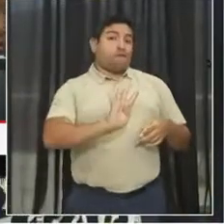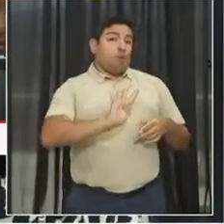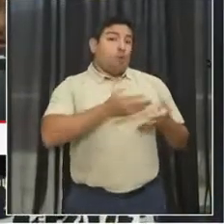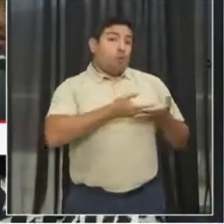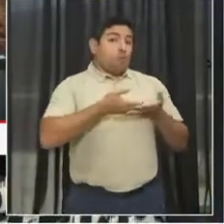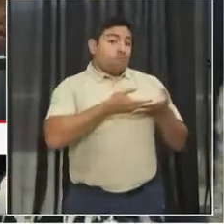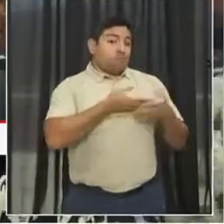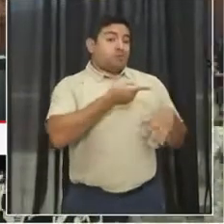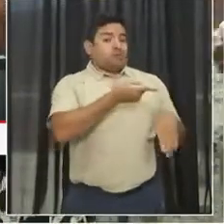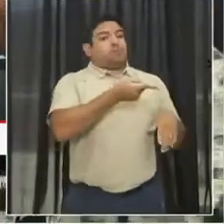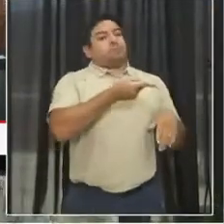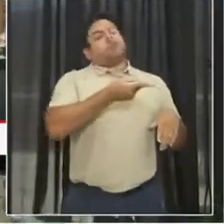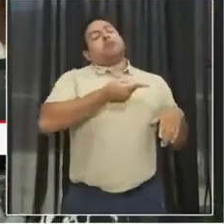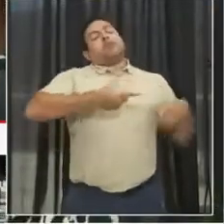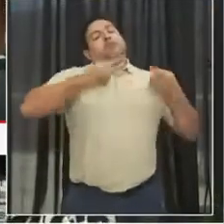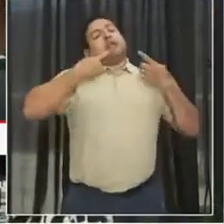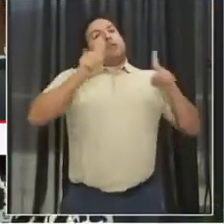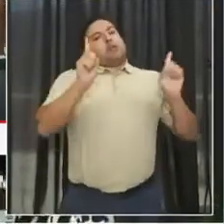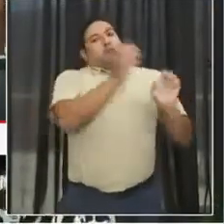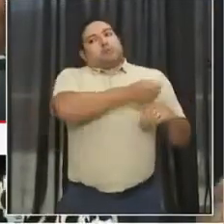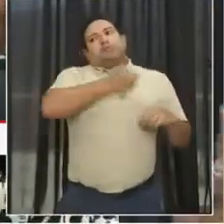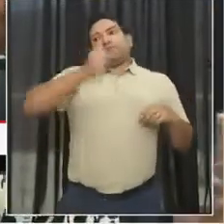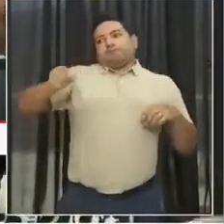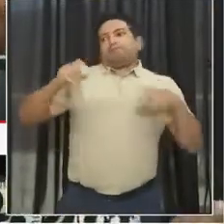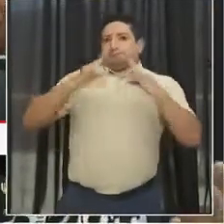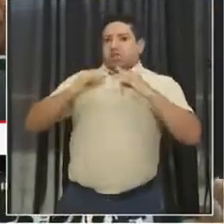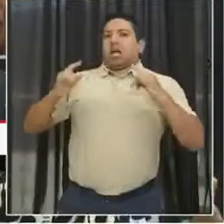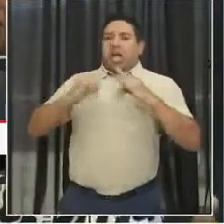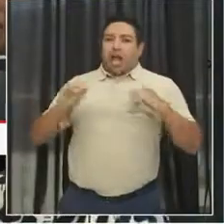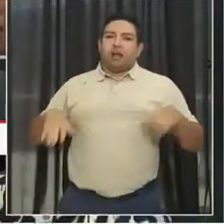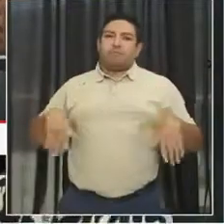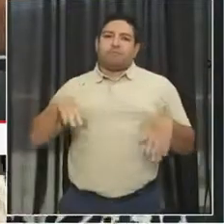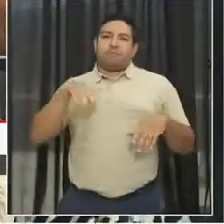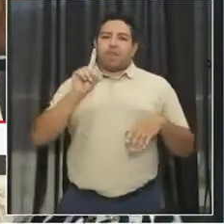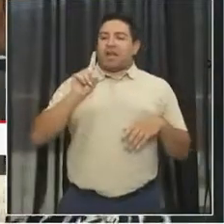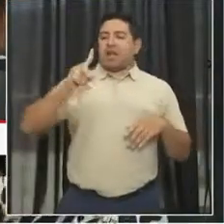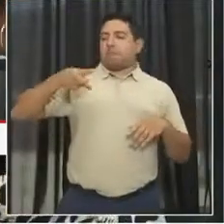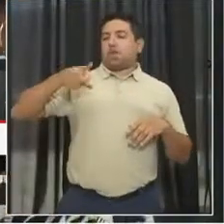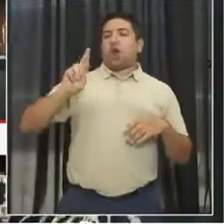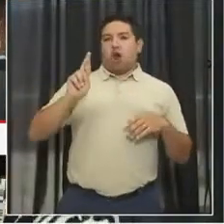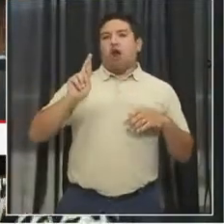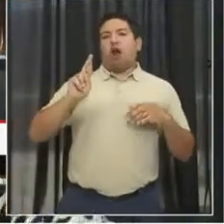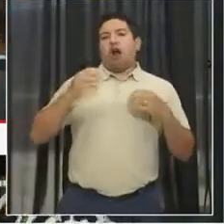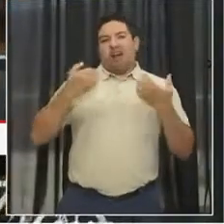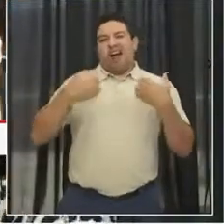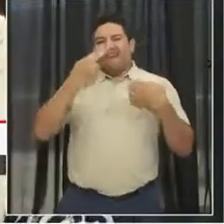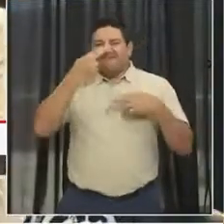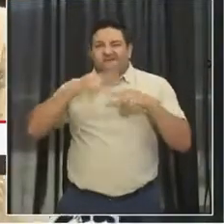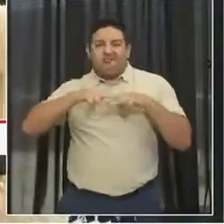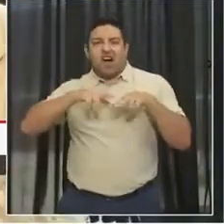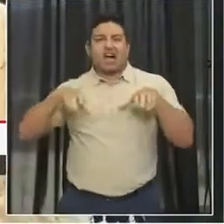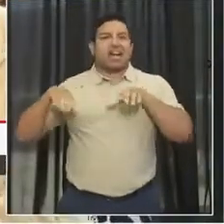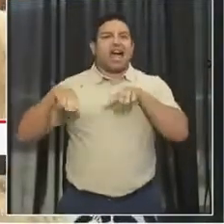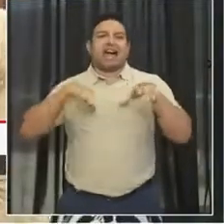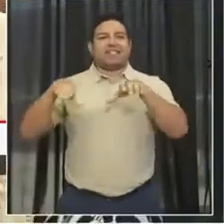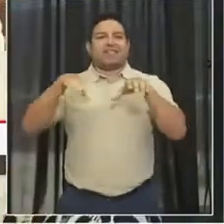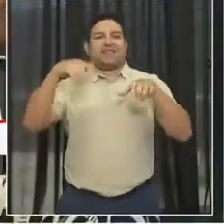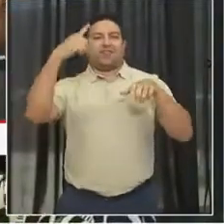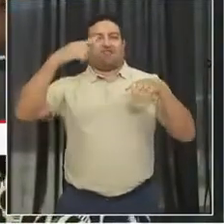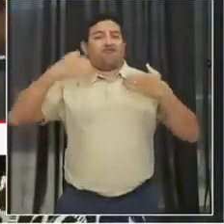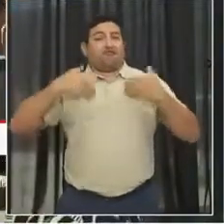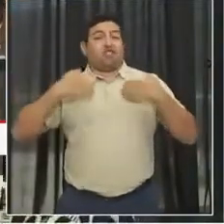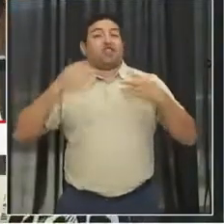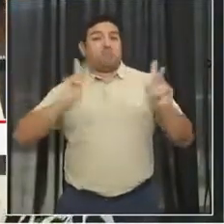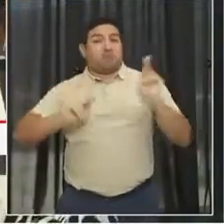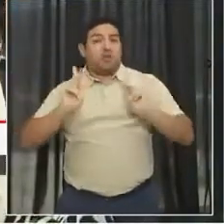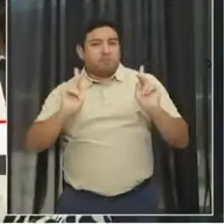I mean, the Department of Parks and Recreation has enriching fun activities for our young people. So